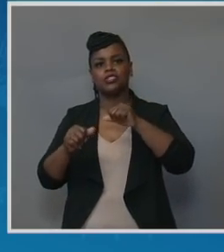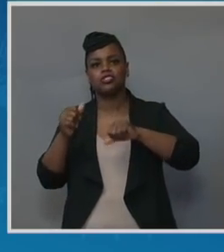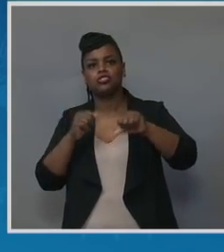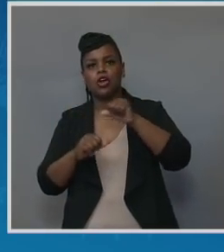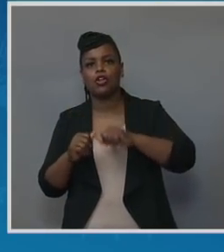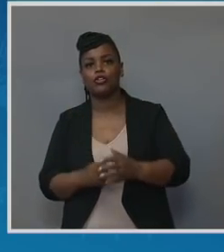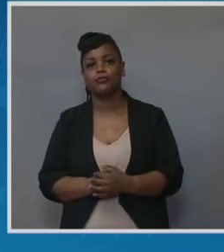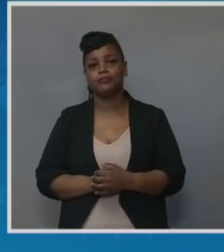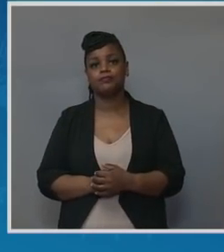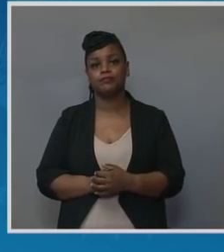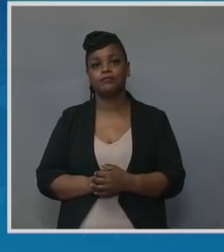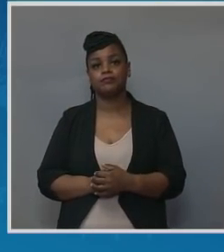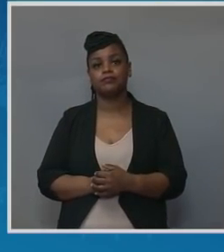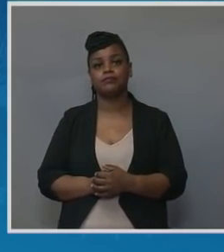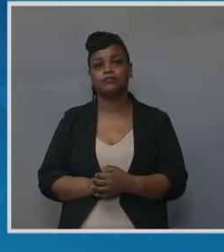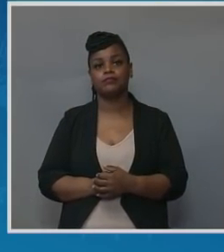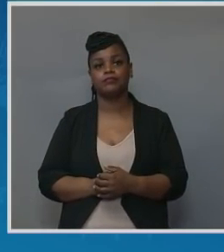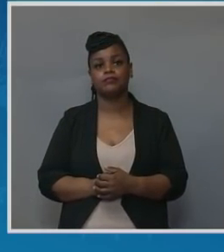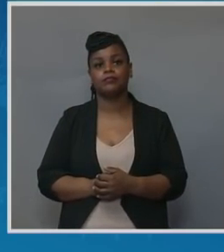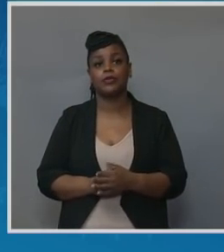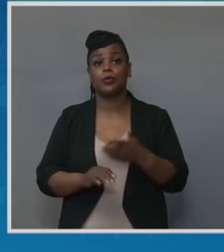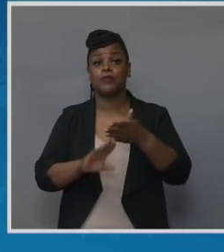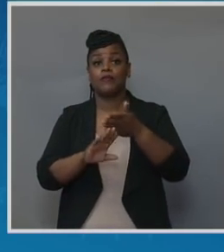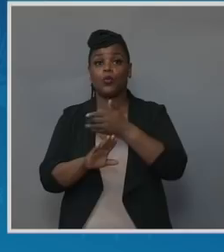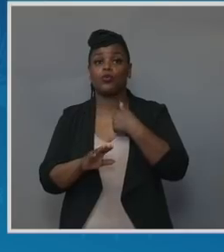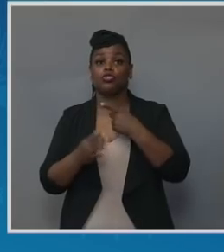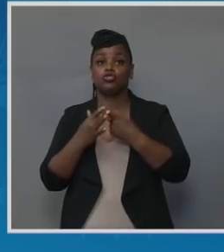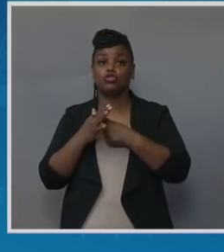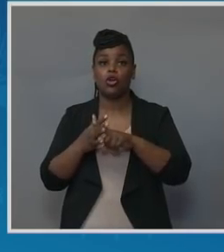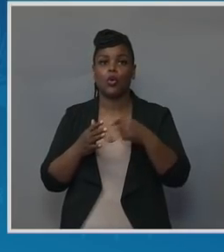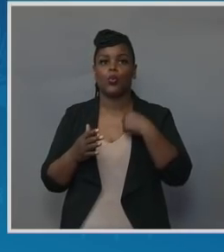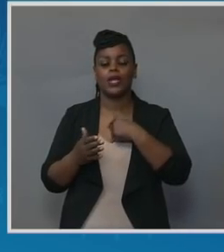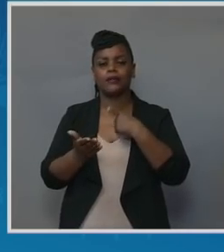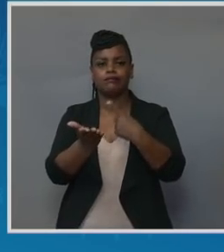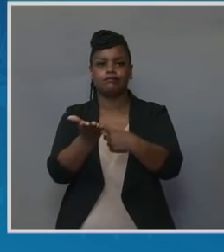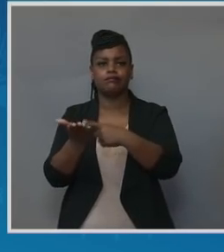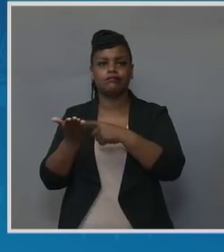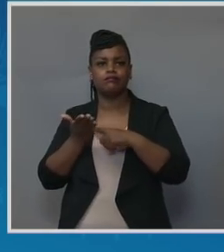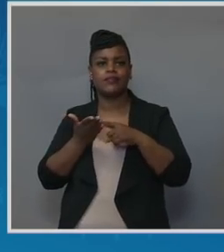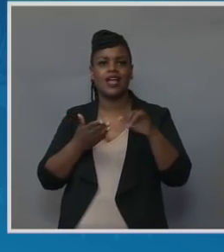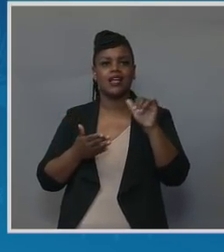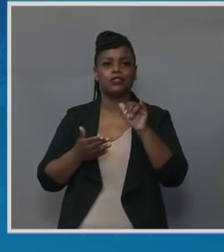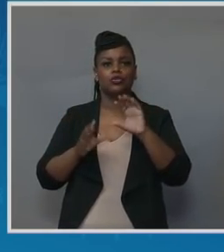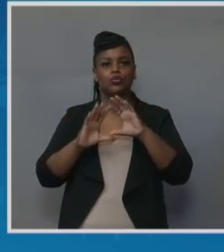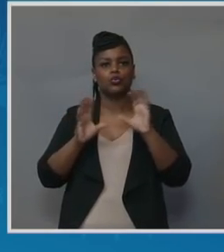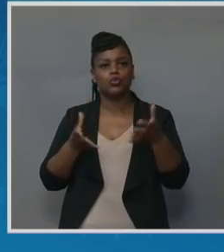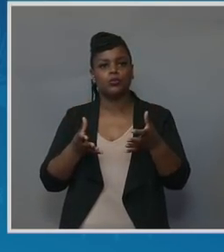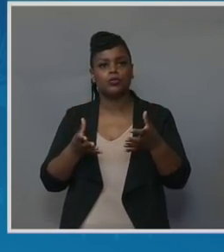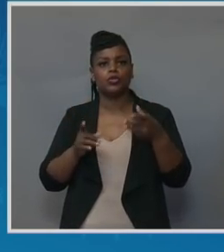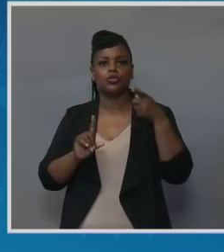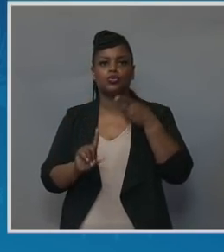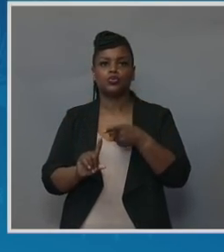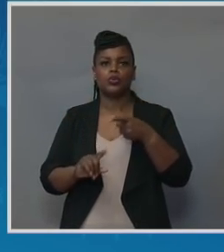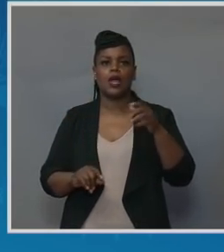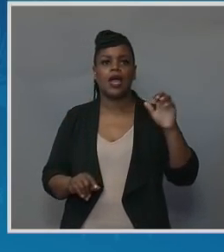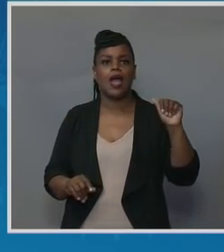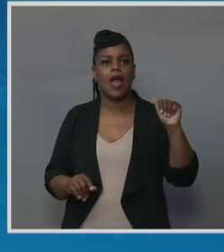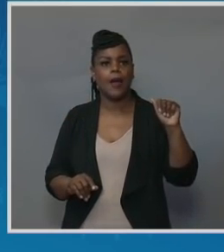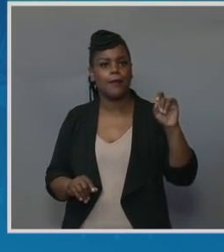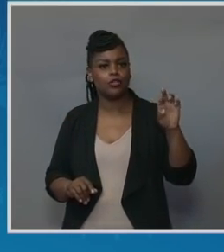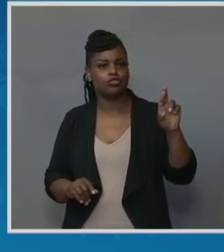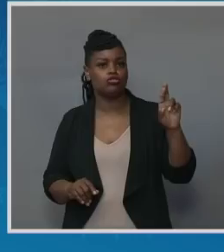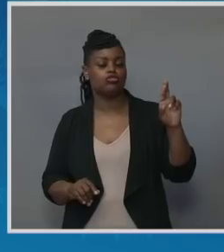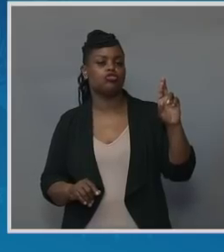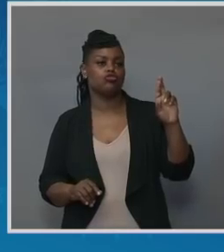Before we got on camera, we were talking a little bit as a group. And to the ambassador's point, listen, it's really